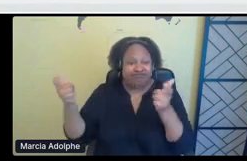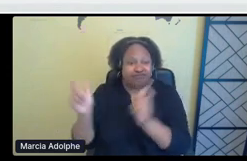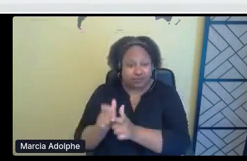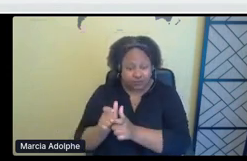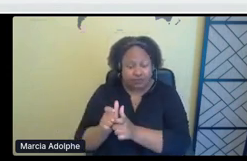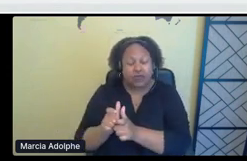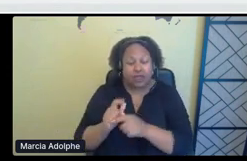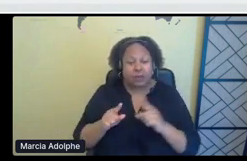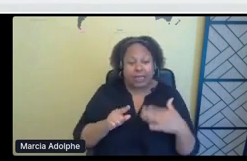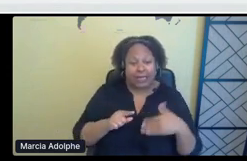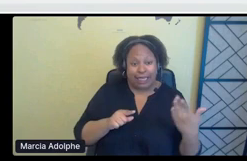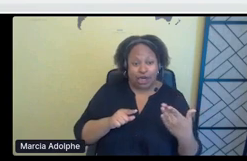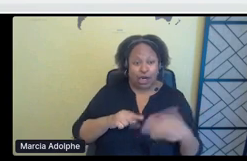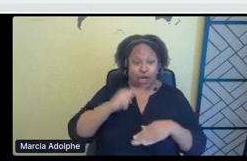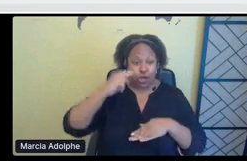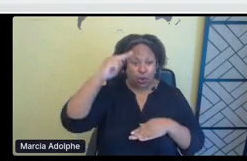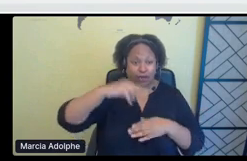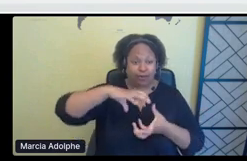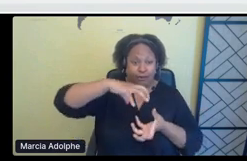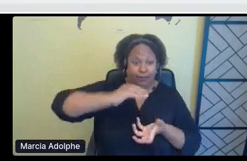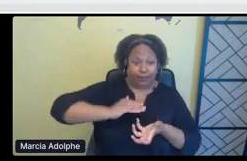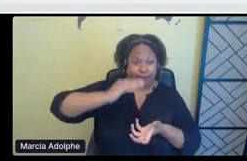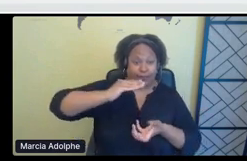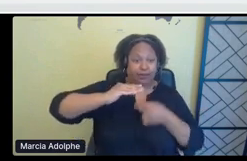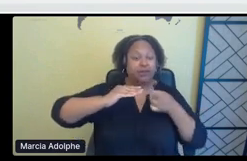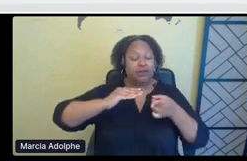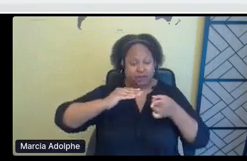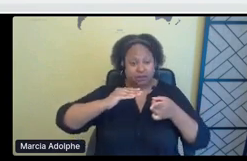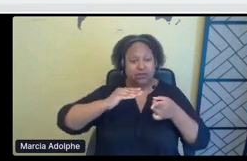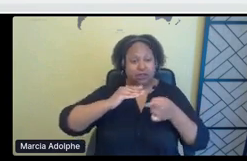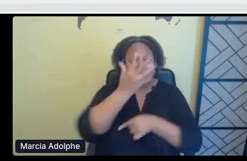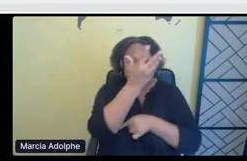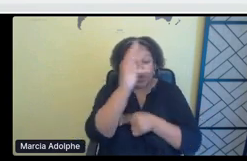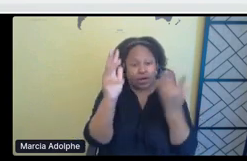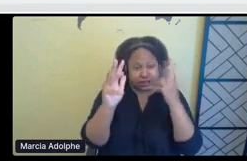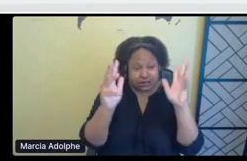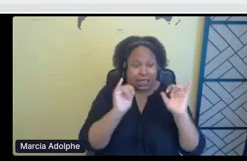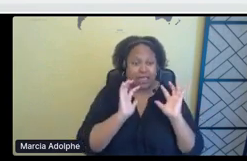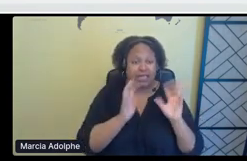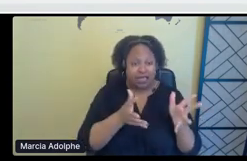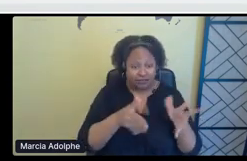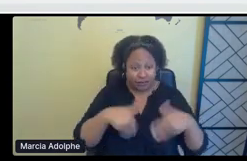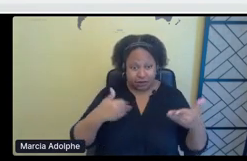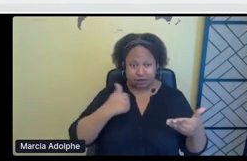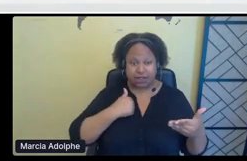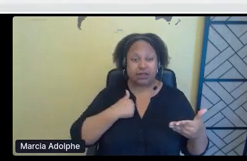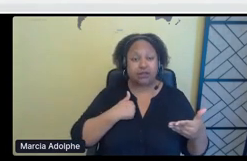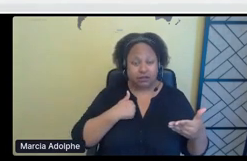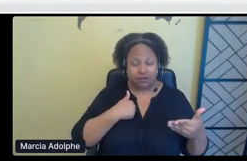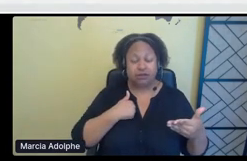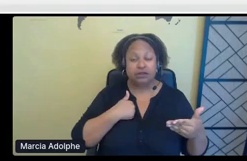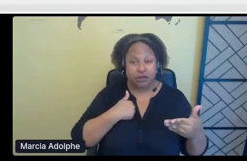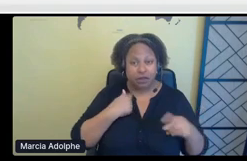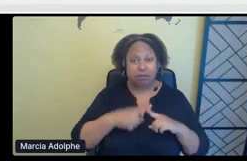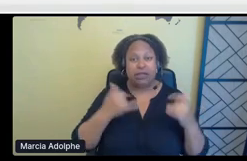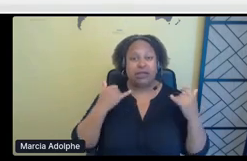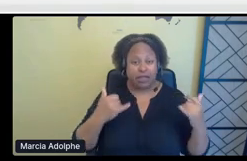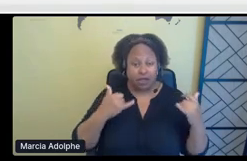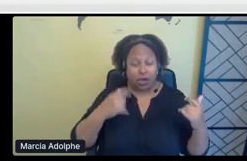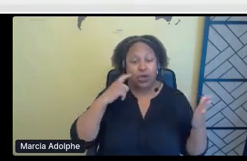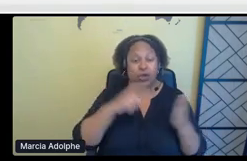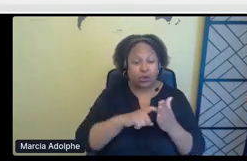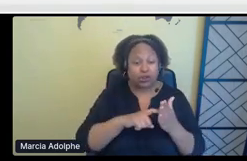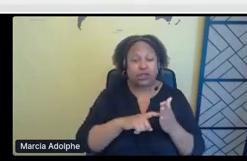parts of the world in the North of an intact forest, which is, um, significantly not becoming the case. Uh,